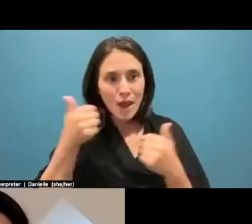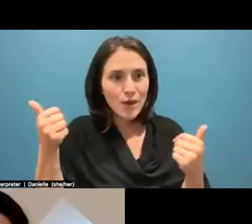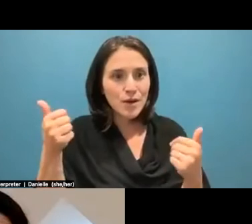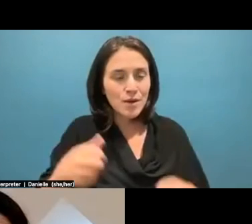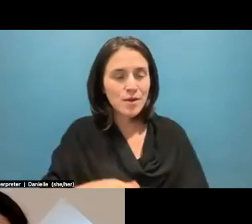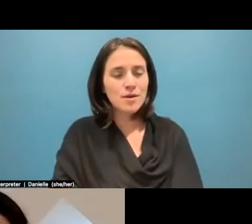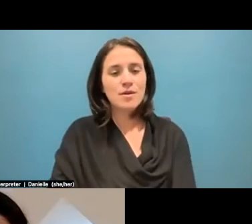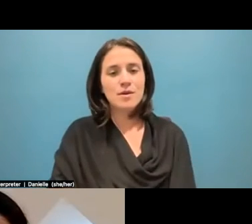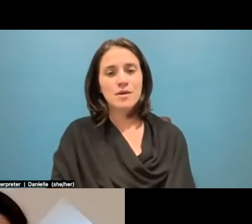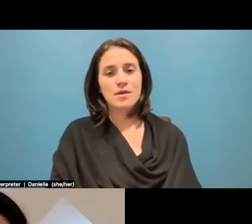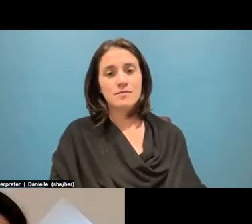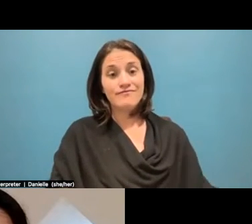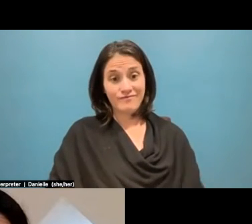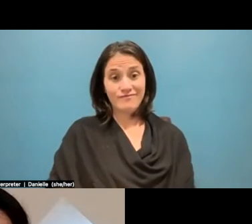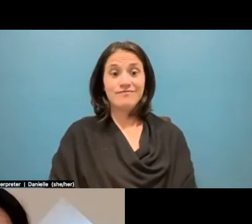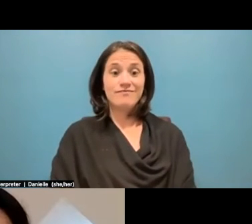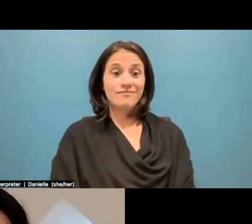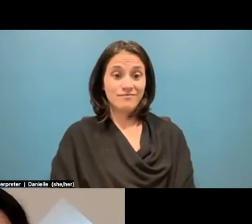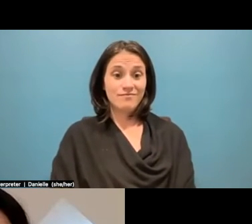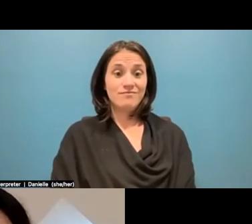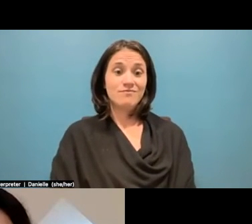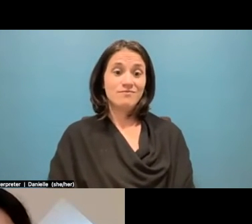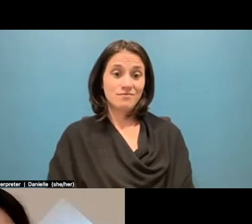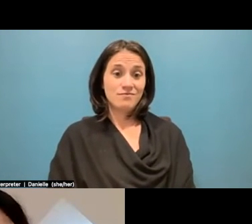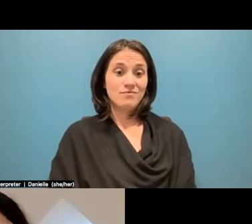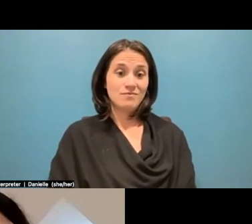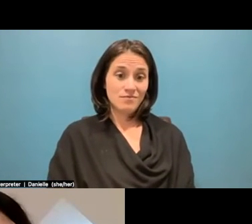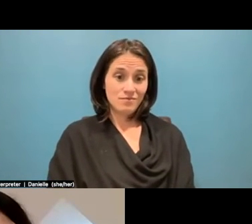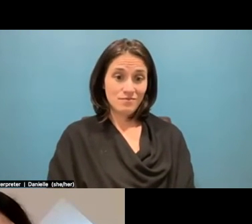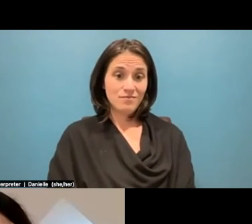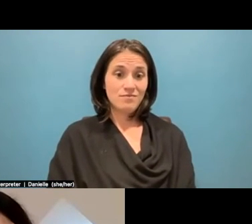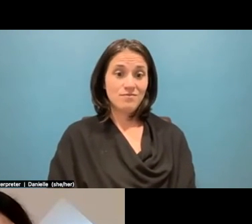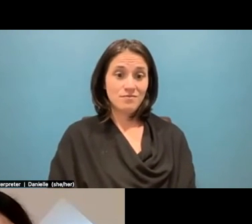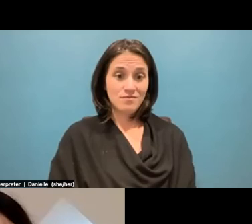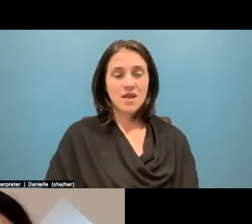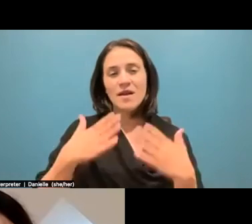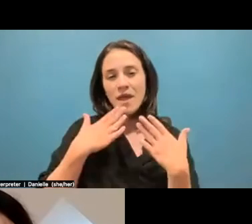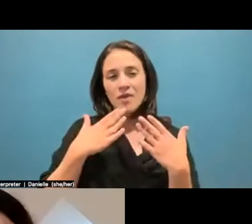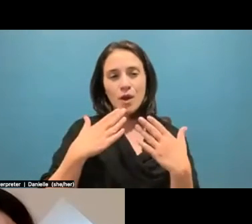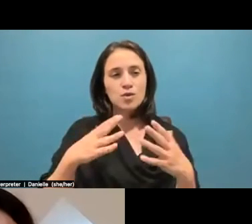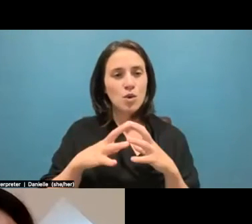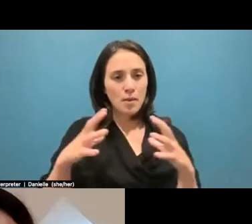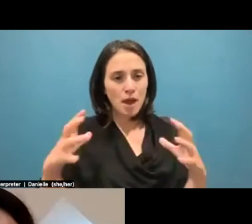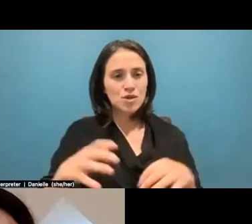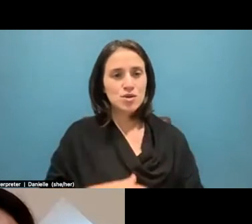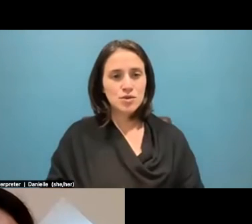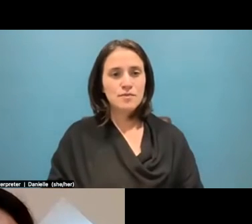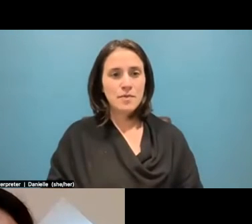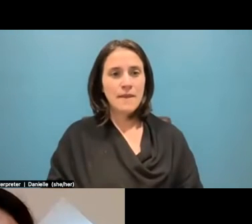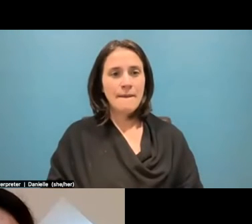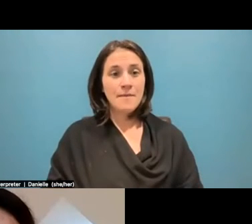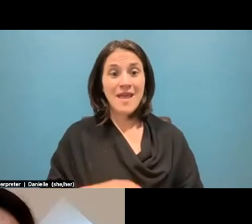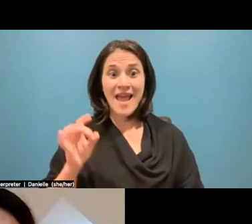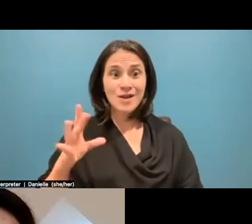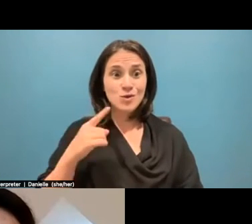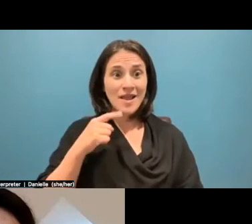Great. that can be a luxury too. Um, thank you so much. I, um, I hate to say